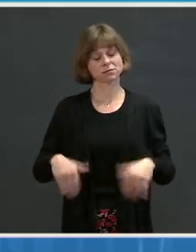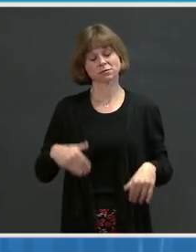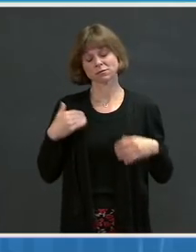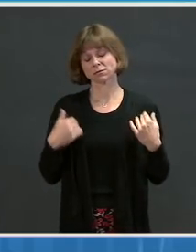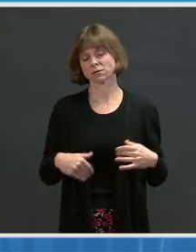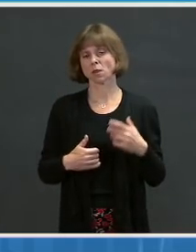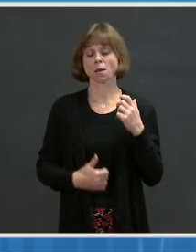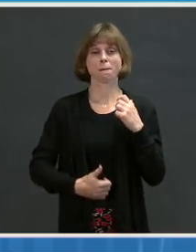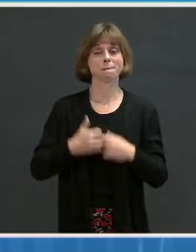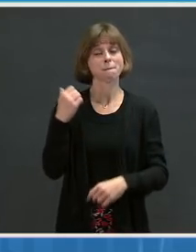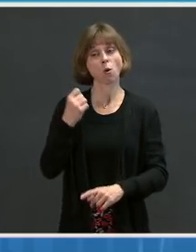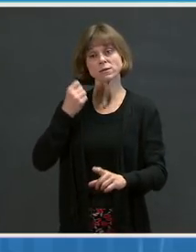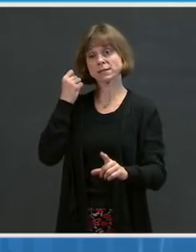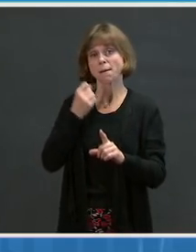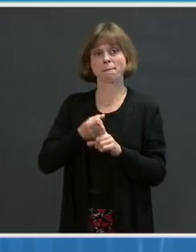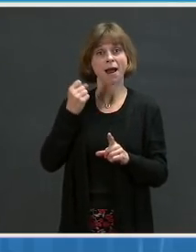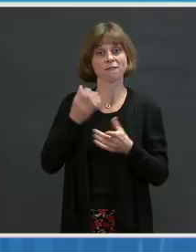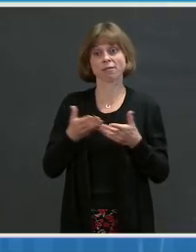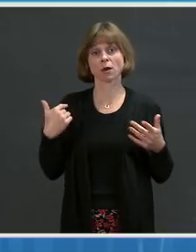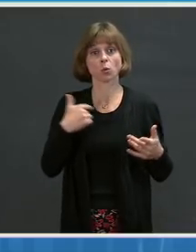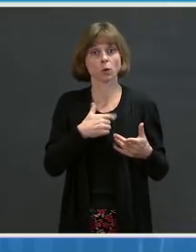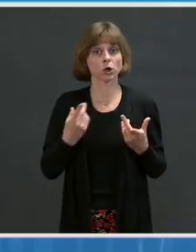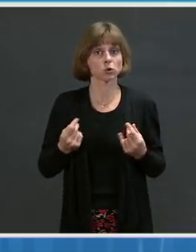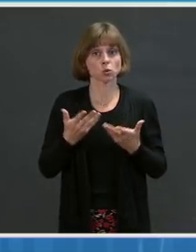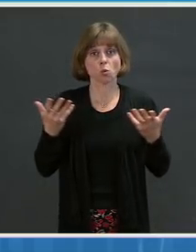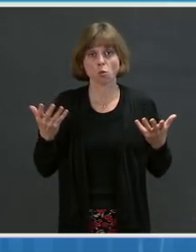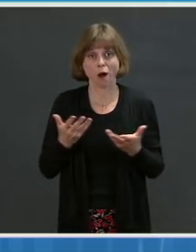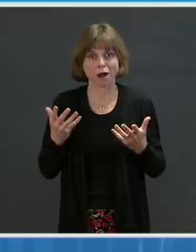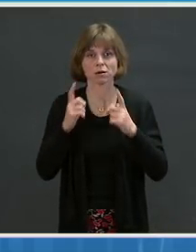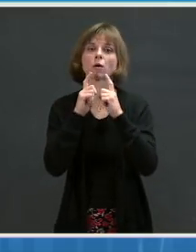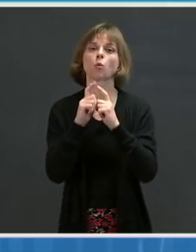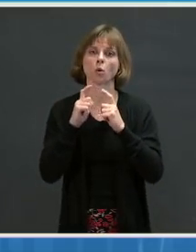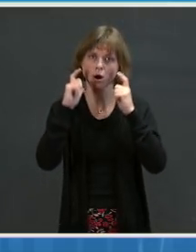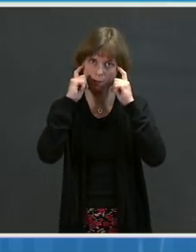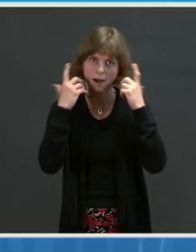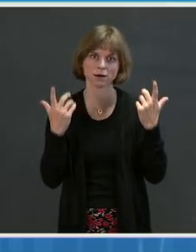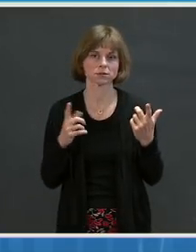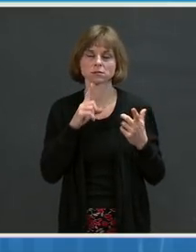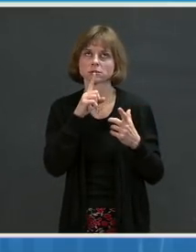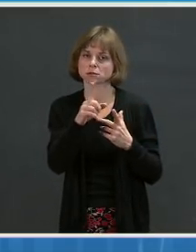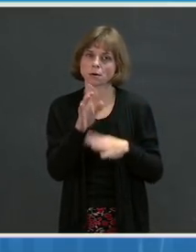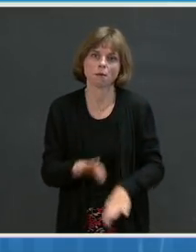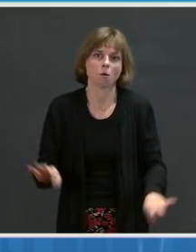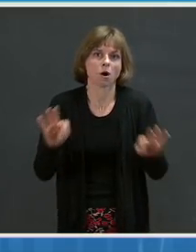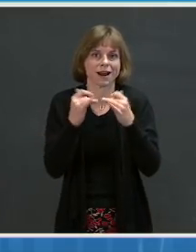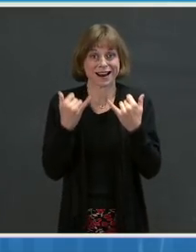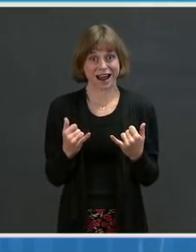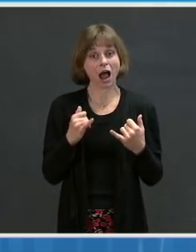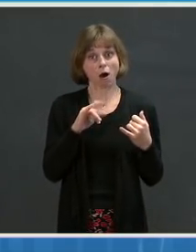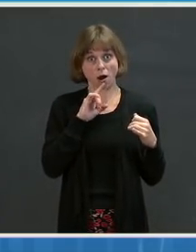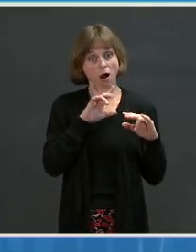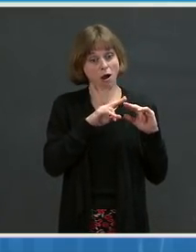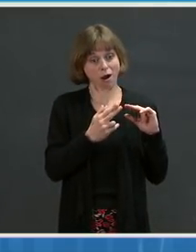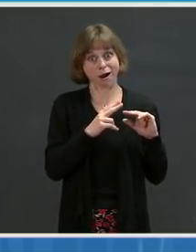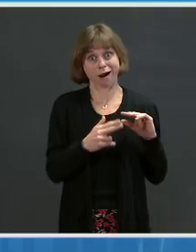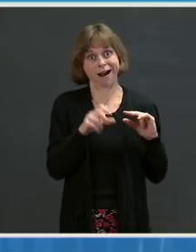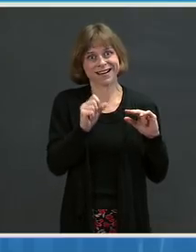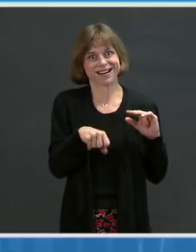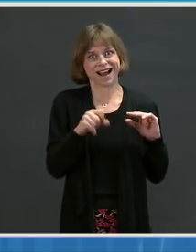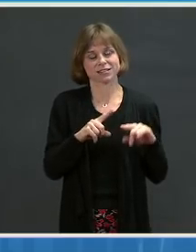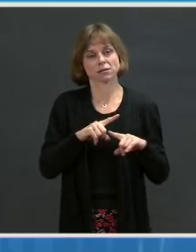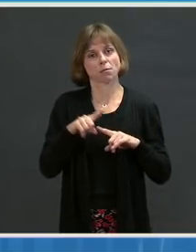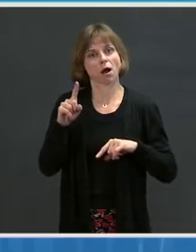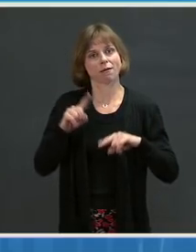do is wear a mask. And this is so important during this critical period where cases are declining, but variants that spread more easily